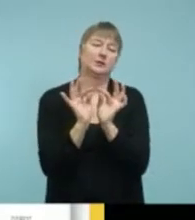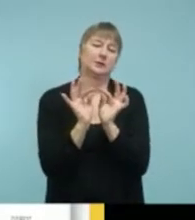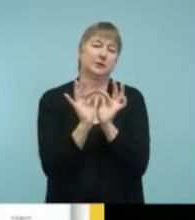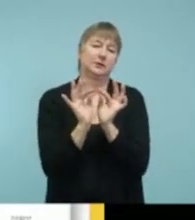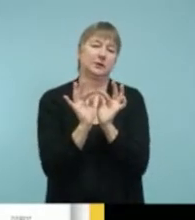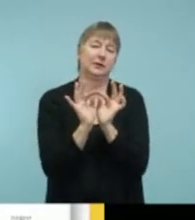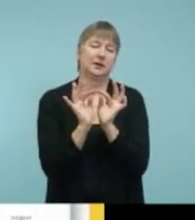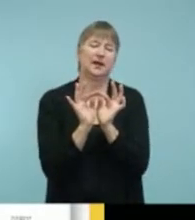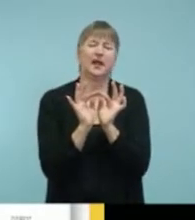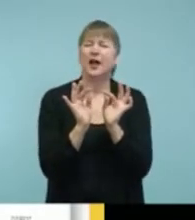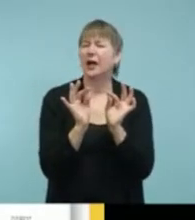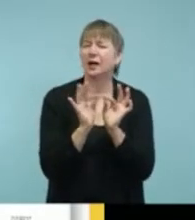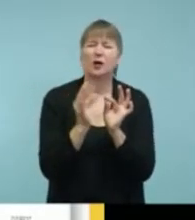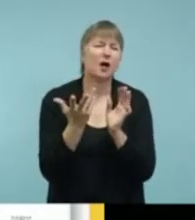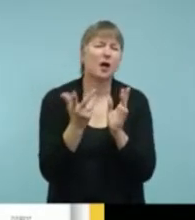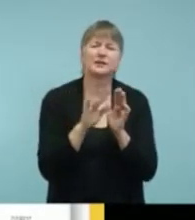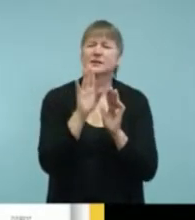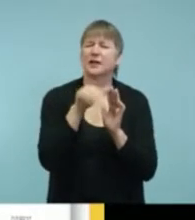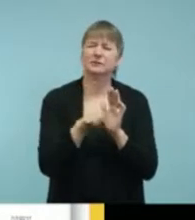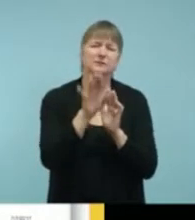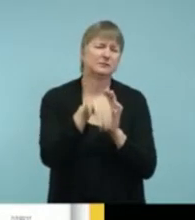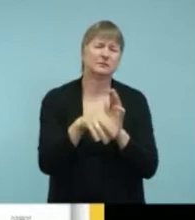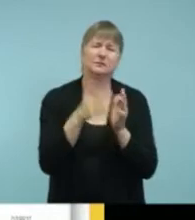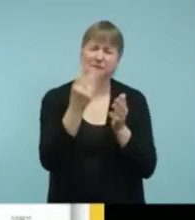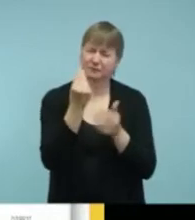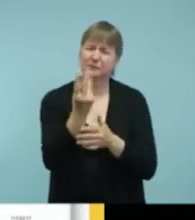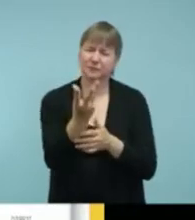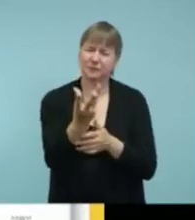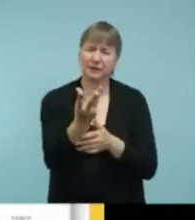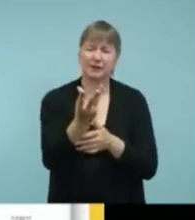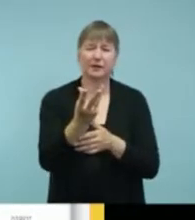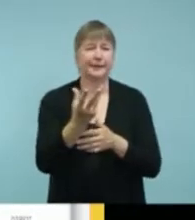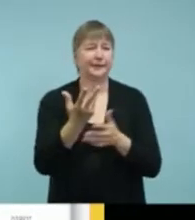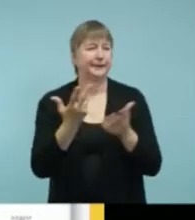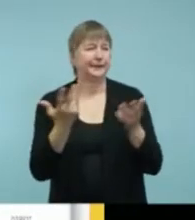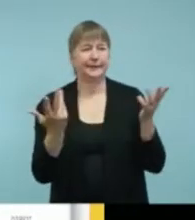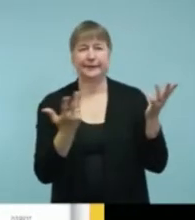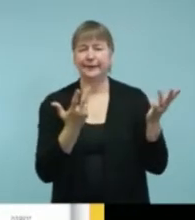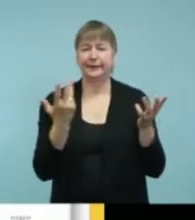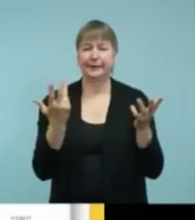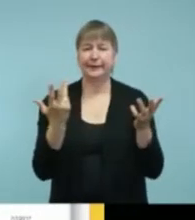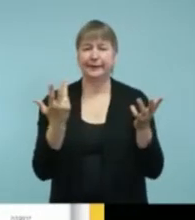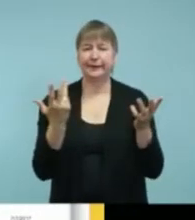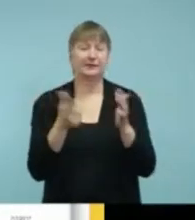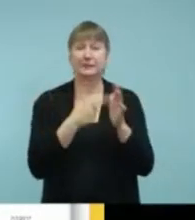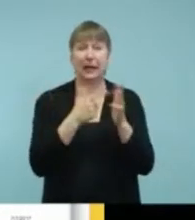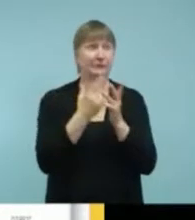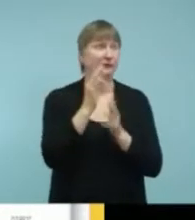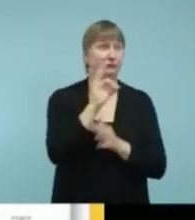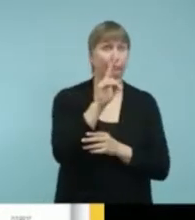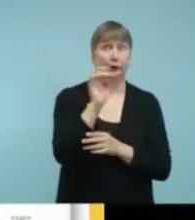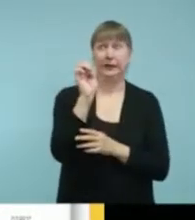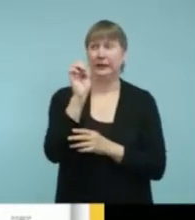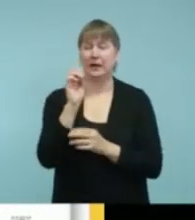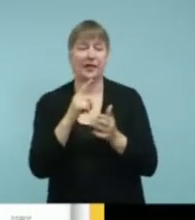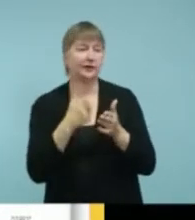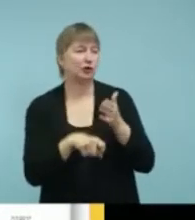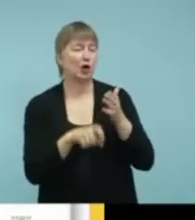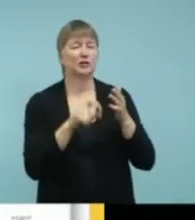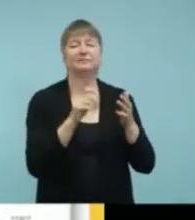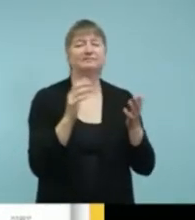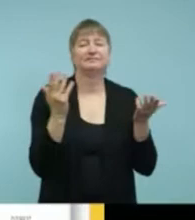the cost can change. It does fluctuate. They go up, they go down, they go free, then they start charging again. You never know.